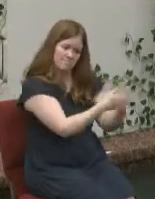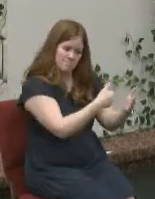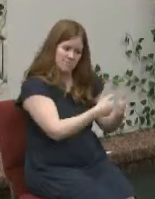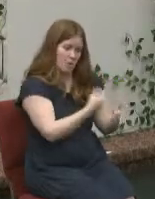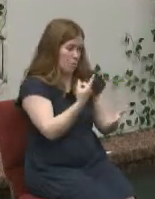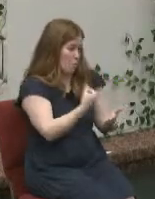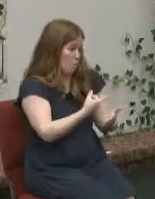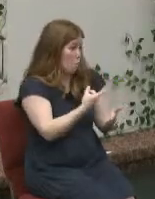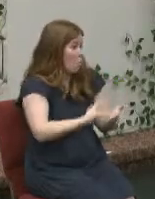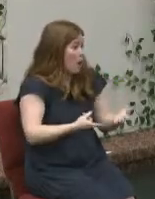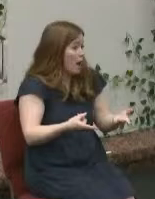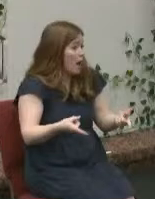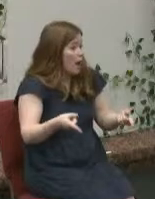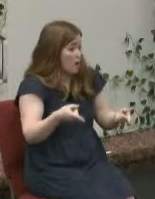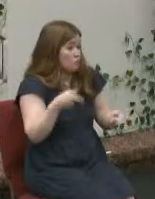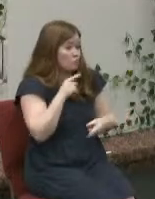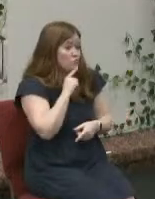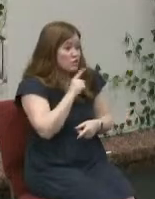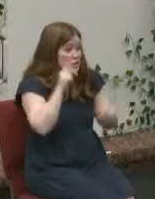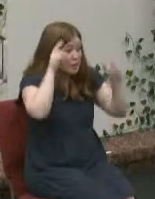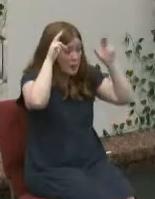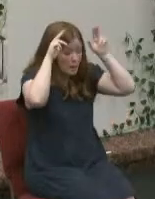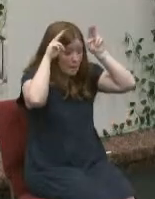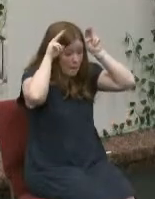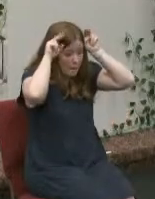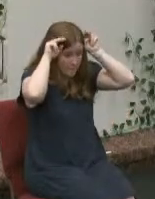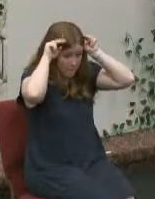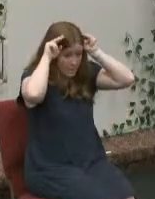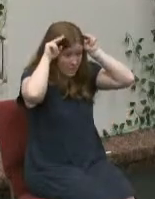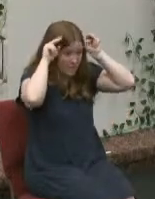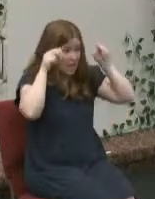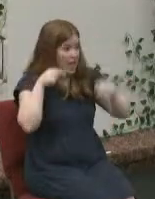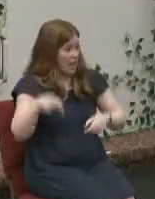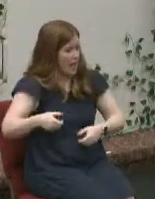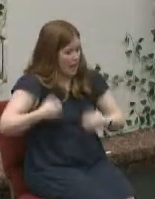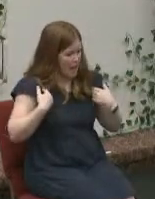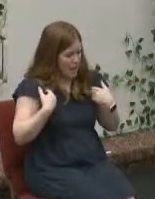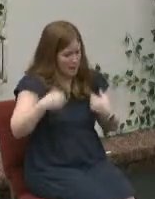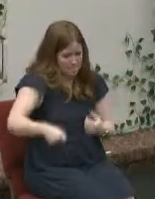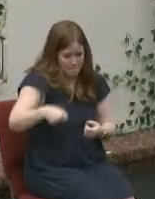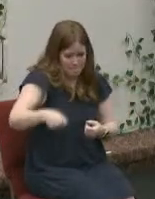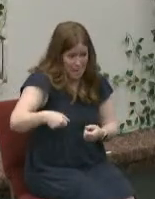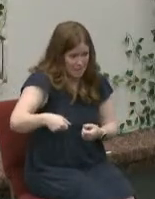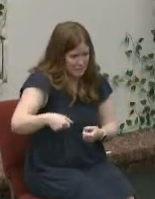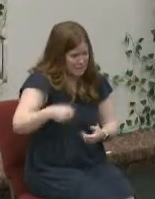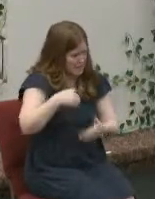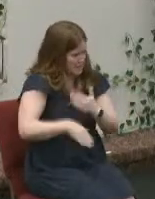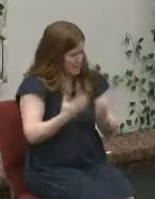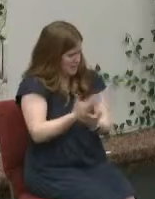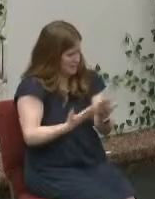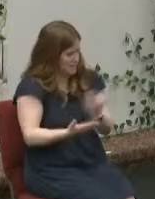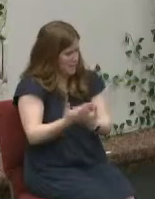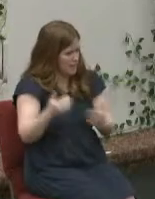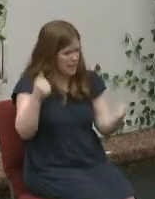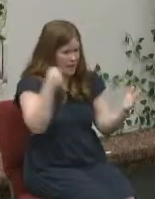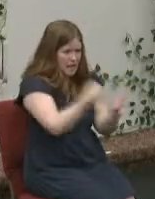what turned out to be a bunny and the bunny had a basket in his hand and when he hit the bunny